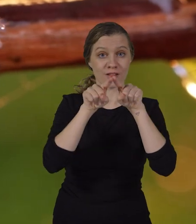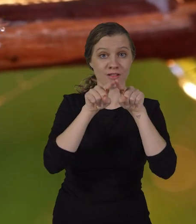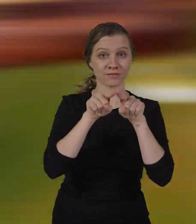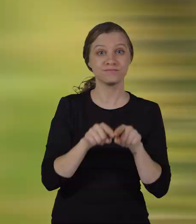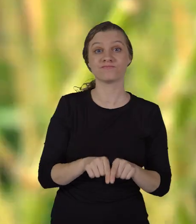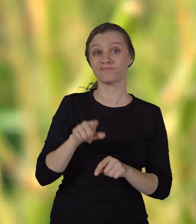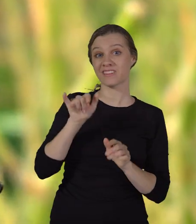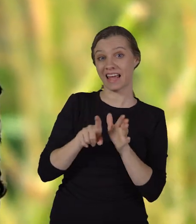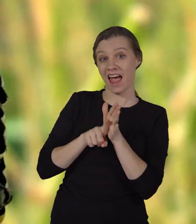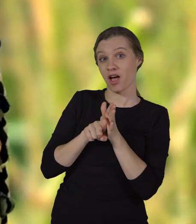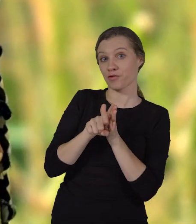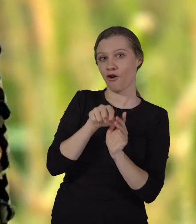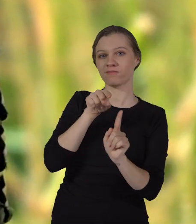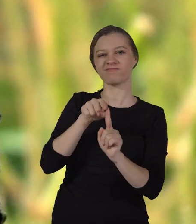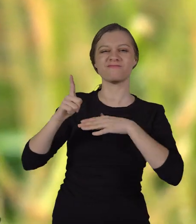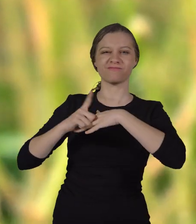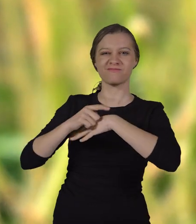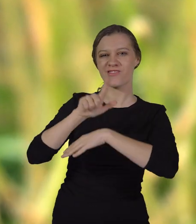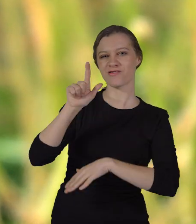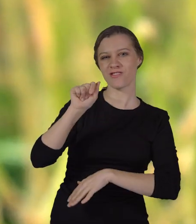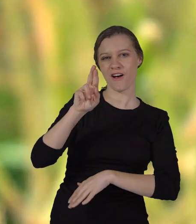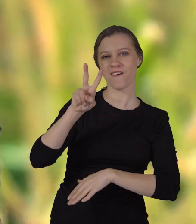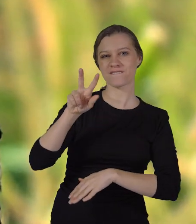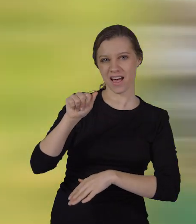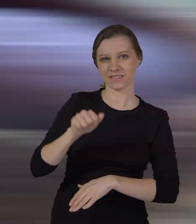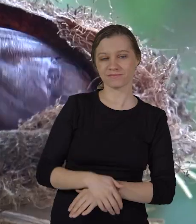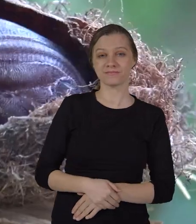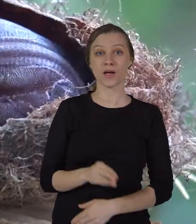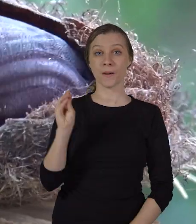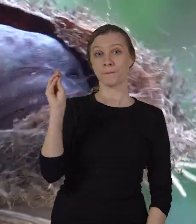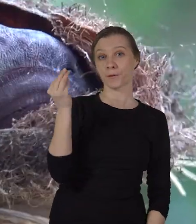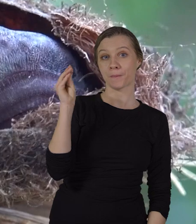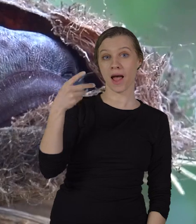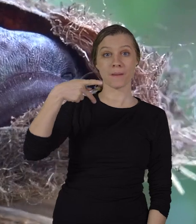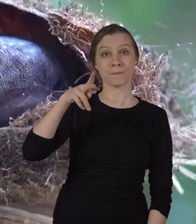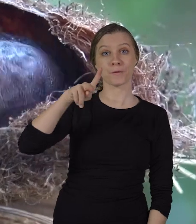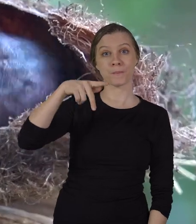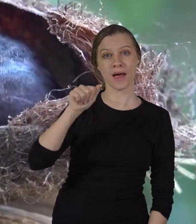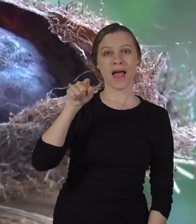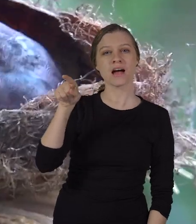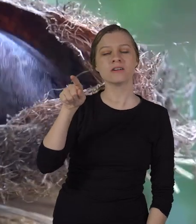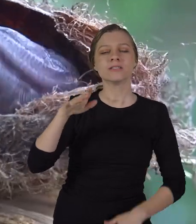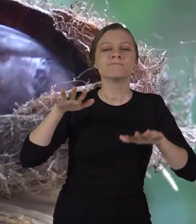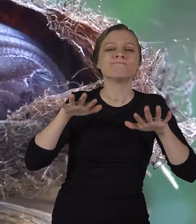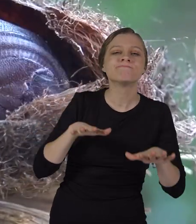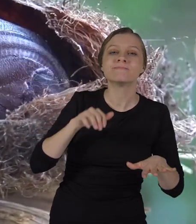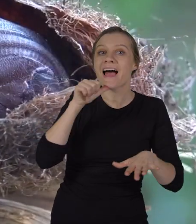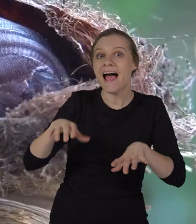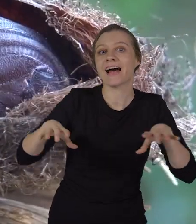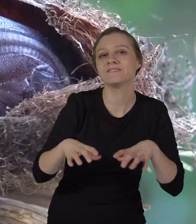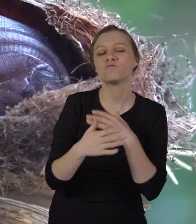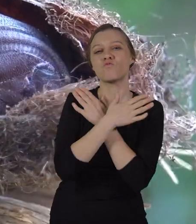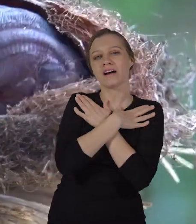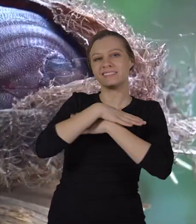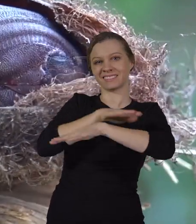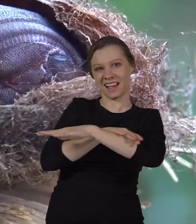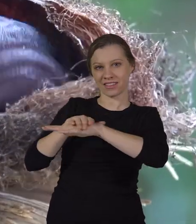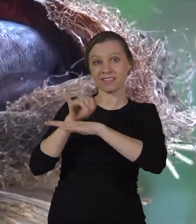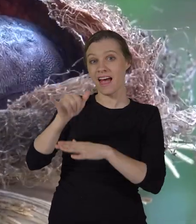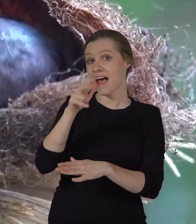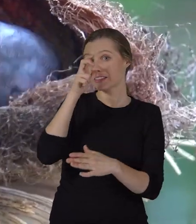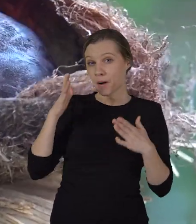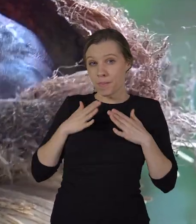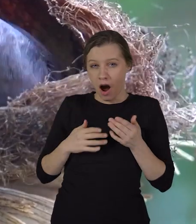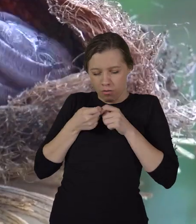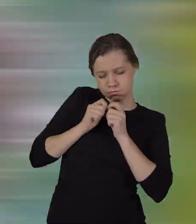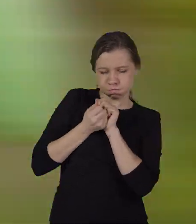a butterfly a caterpillar is the larva pupa is an inactive or resting stage where the insects body